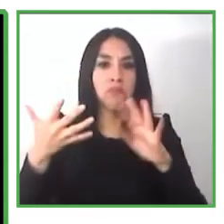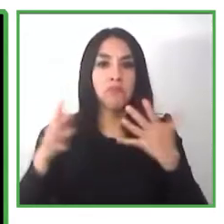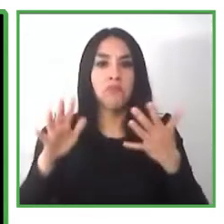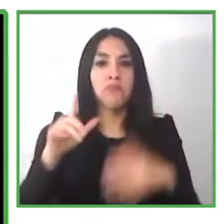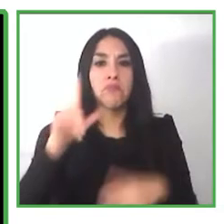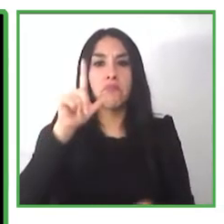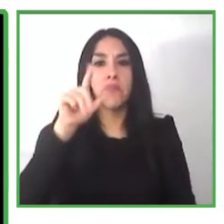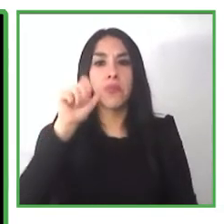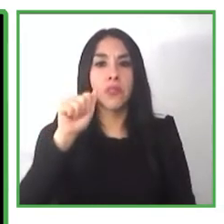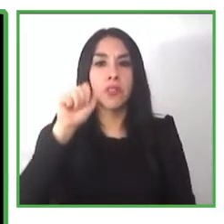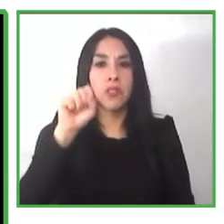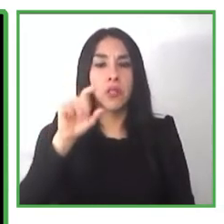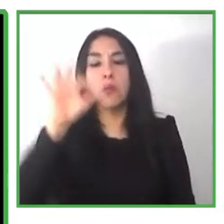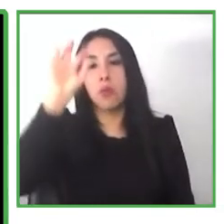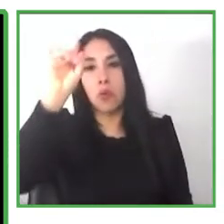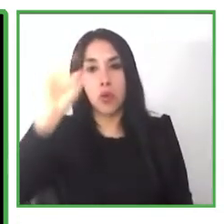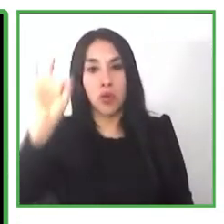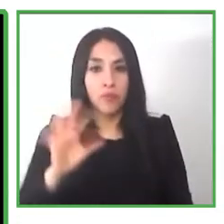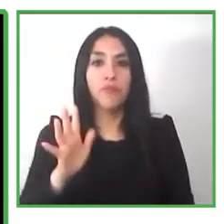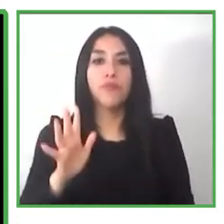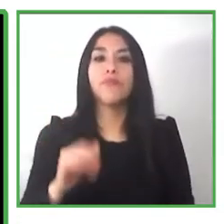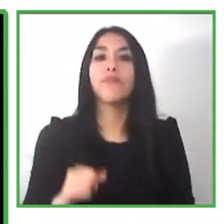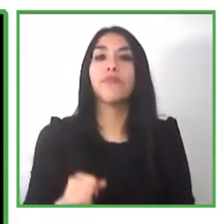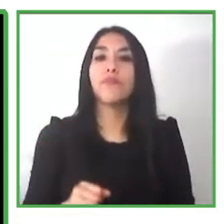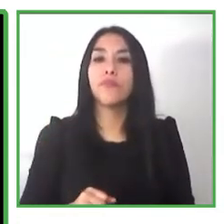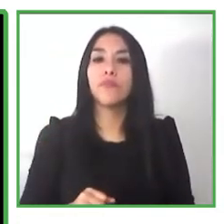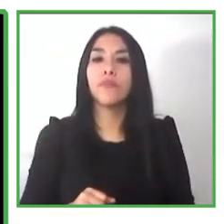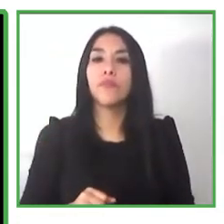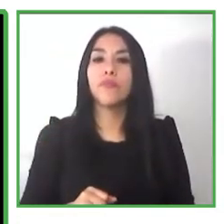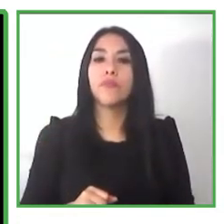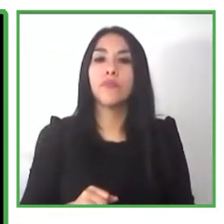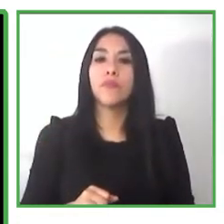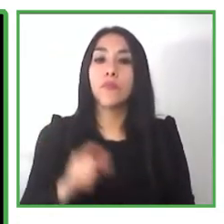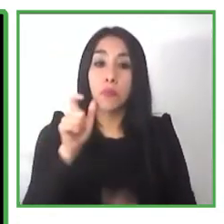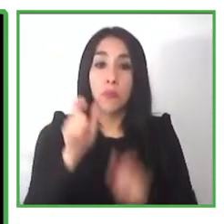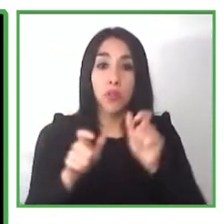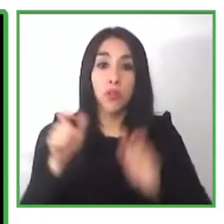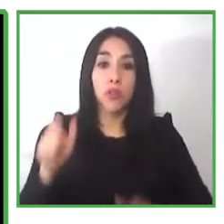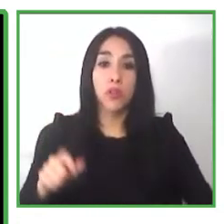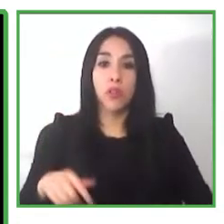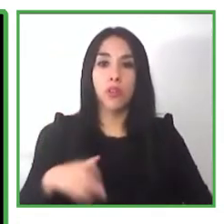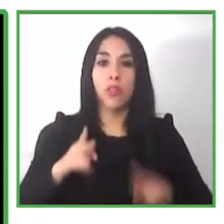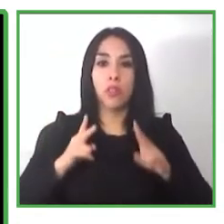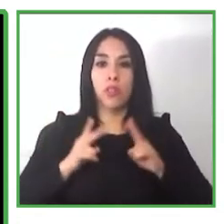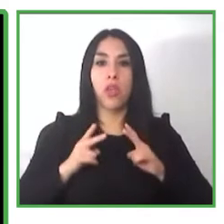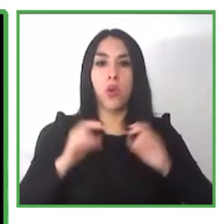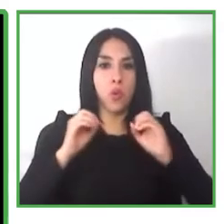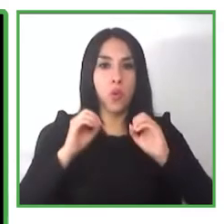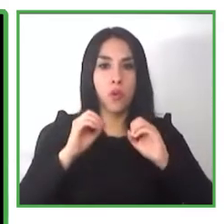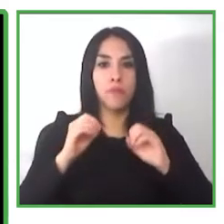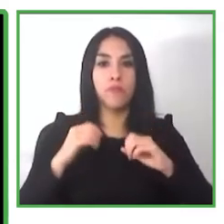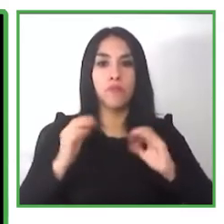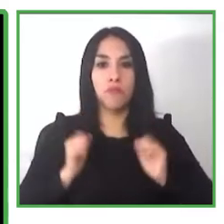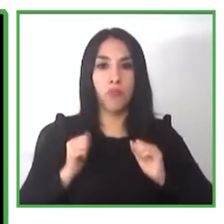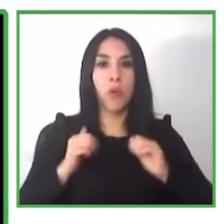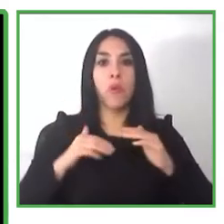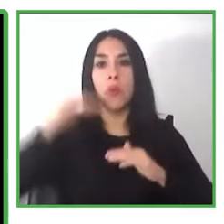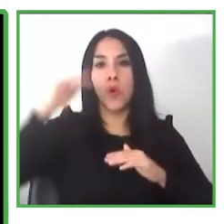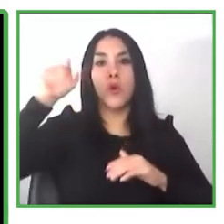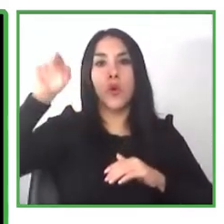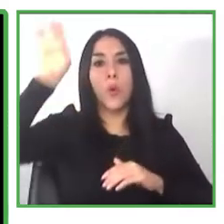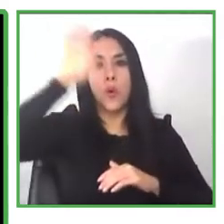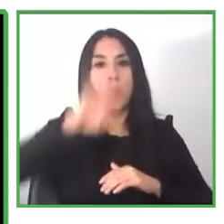it works out that it's almost 80 if you're a non-graduate and it's even higher if you've got a dual